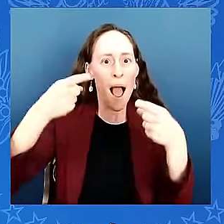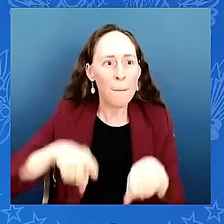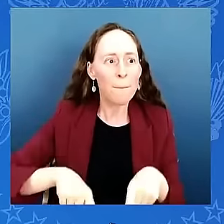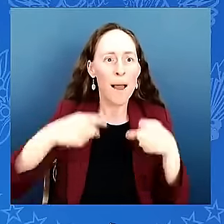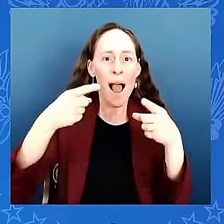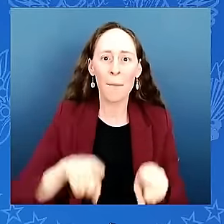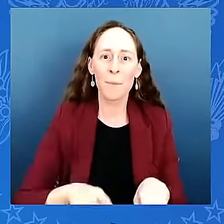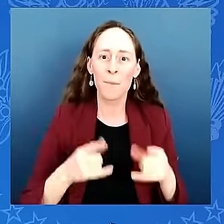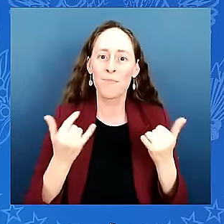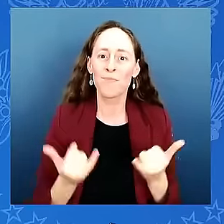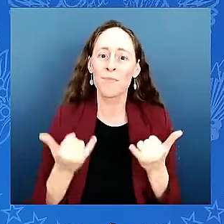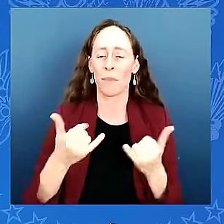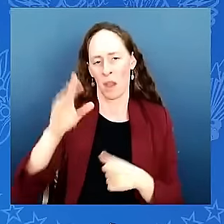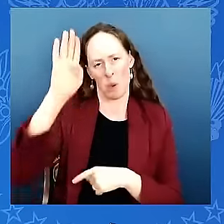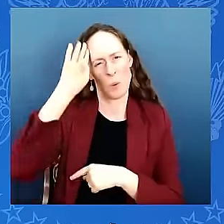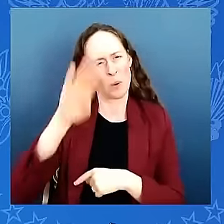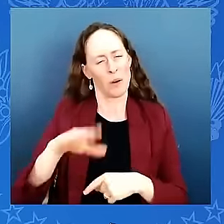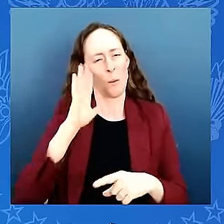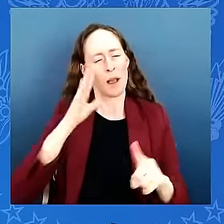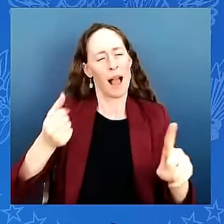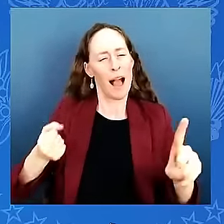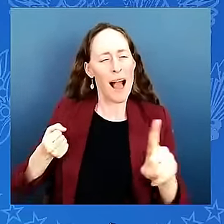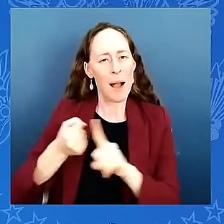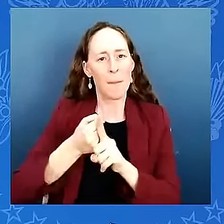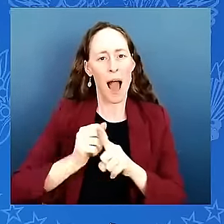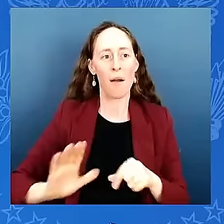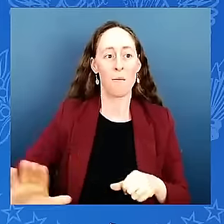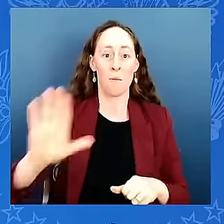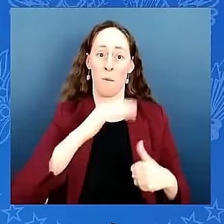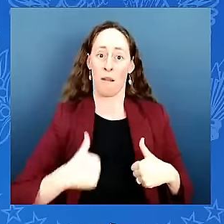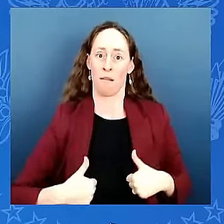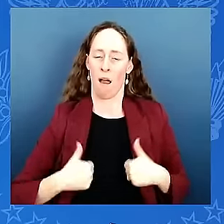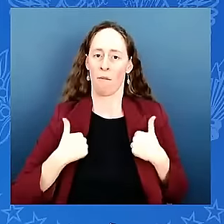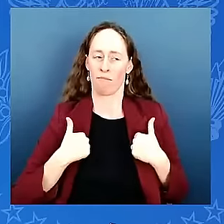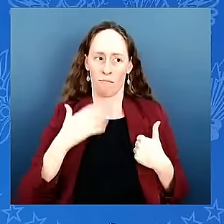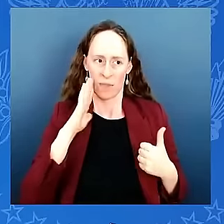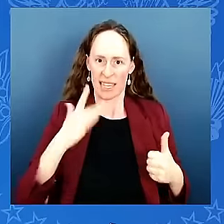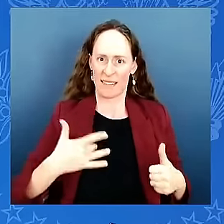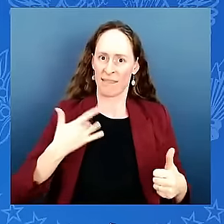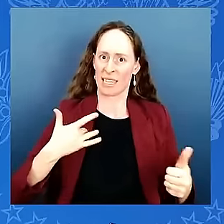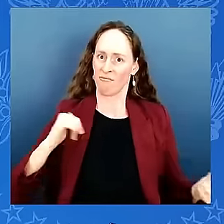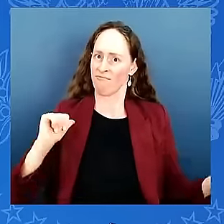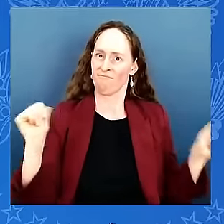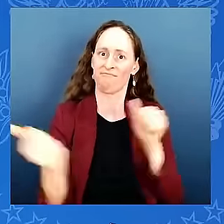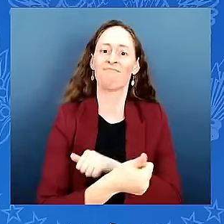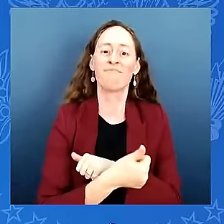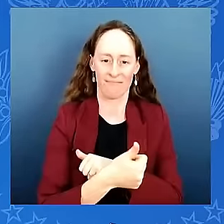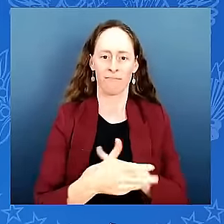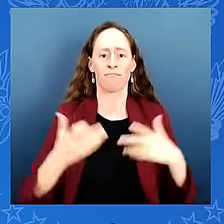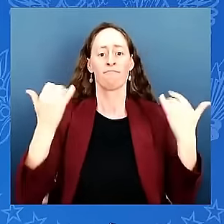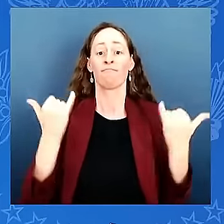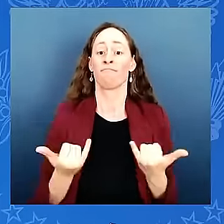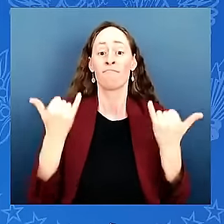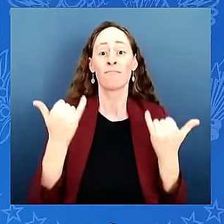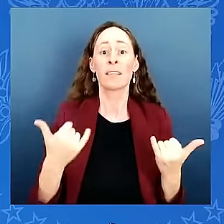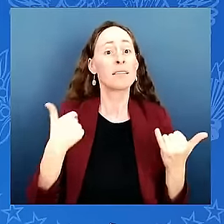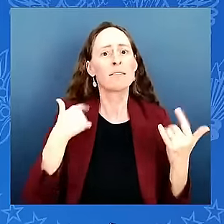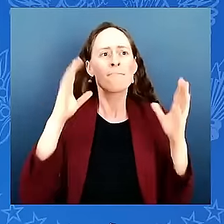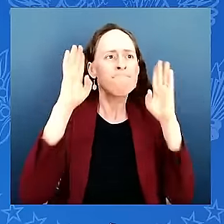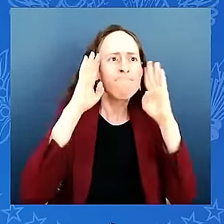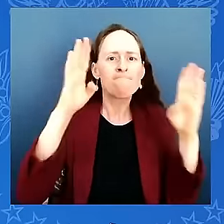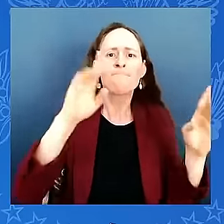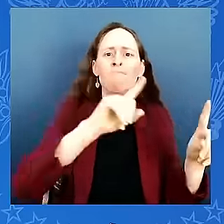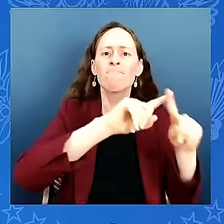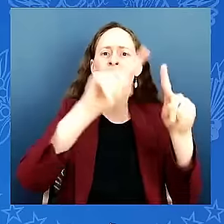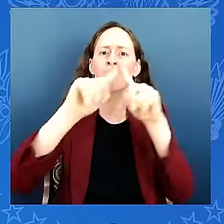that's why we're going to talk what we're going to talk about today the story is about people whose lives are better in the future that we can be proud of we're